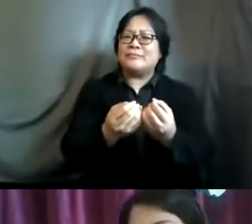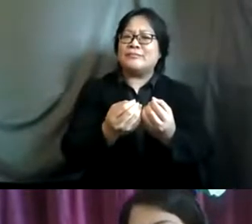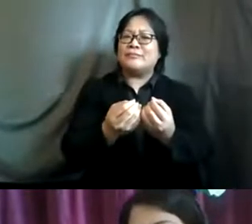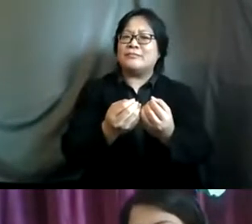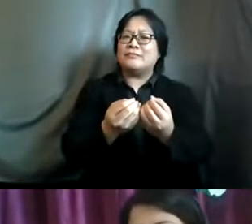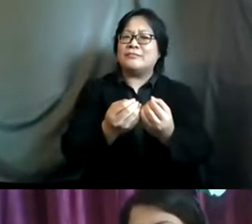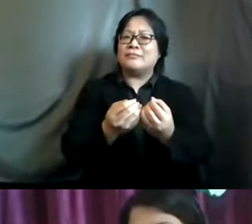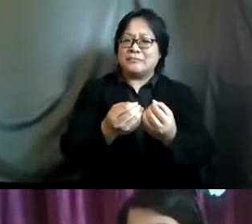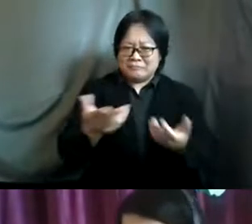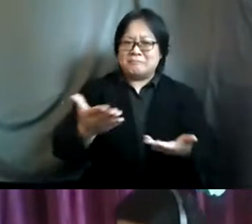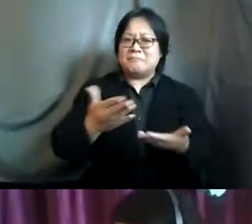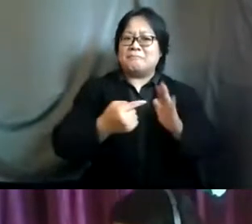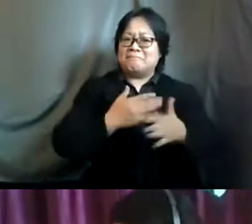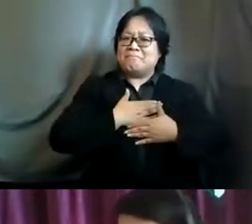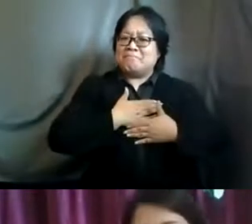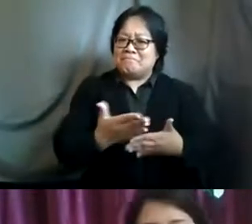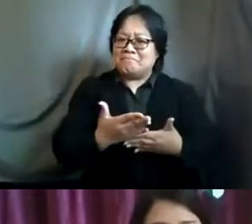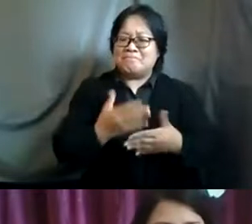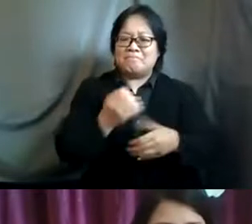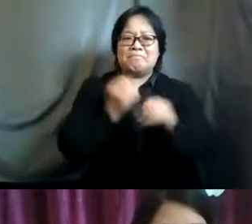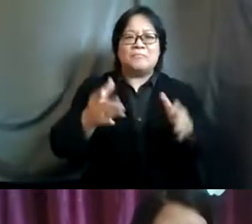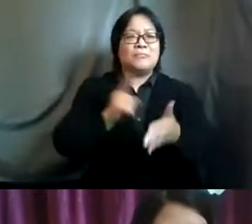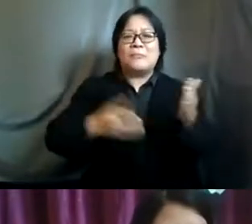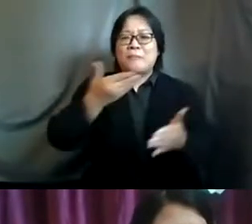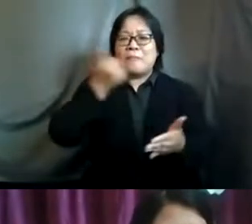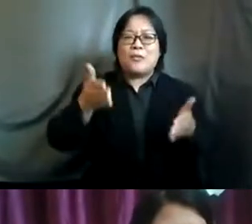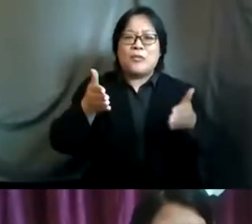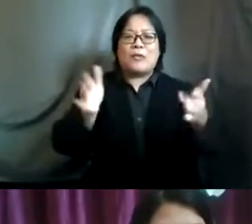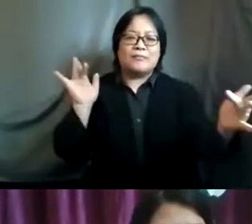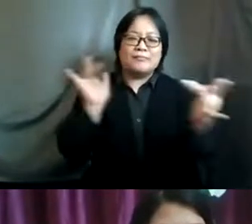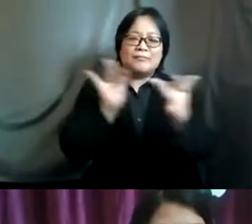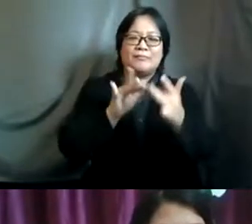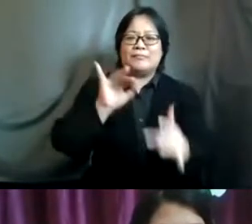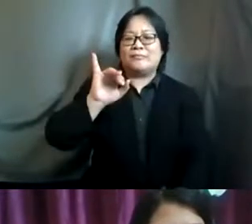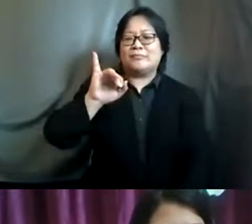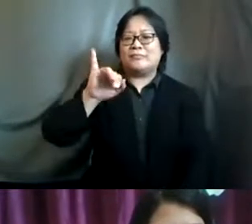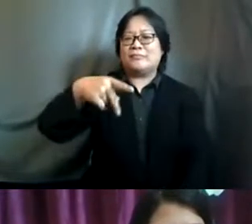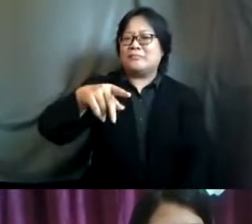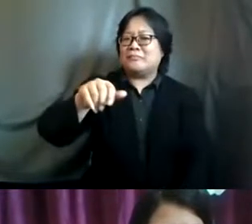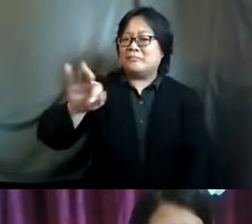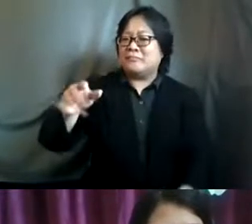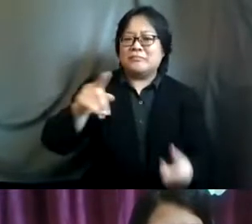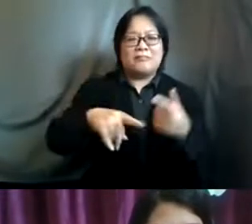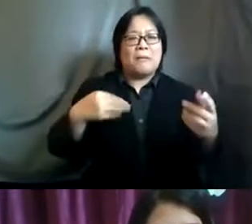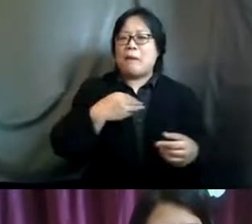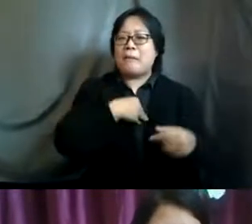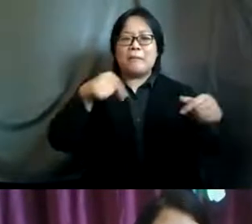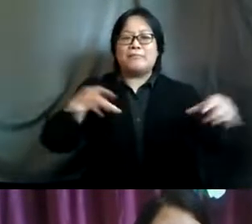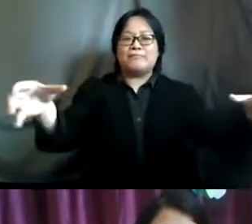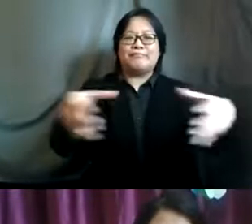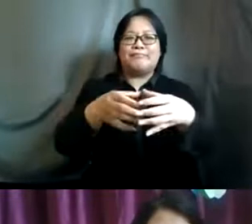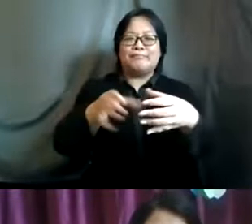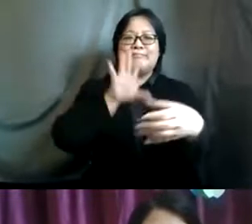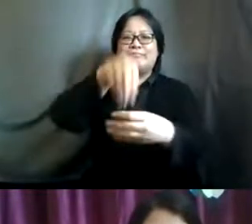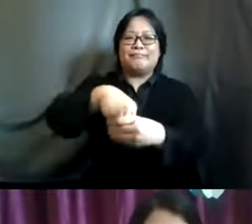commitment makers what is the best way to connect with the ap's leads and members of this action coalition to form joined up